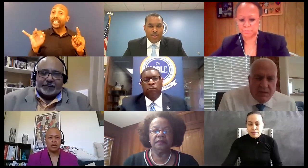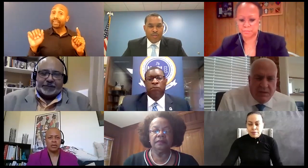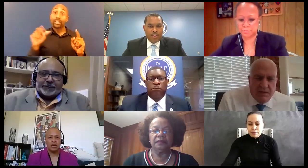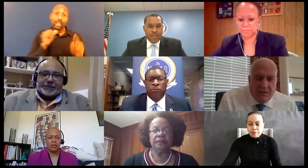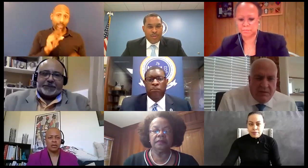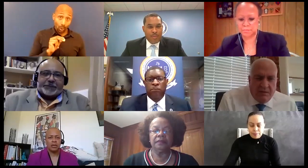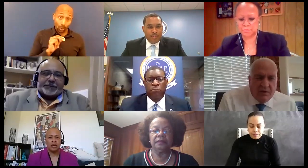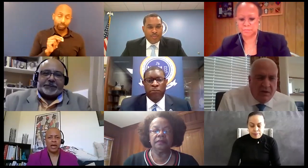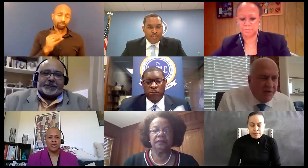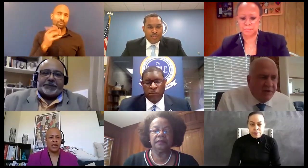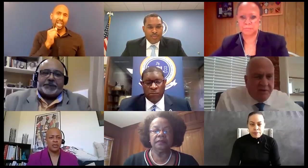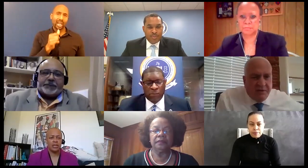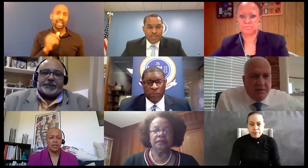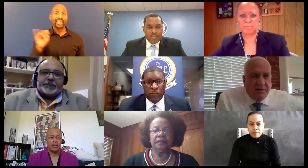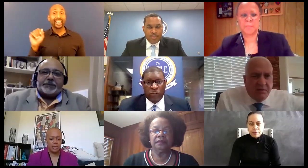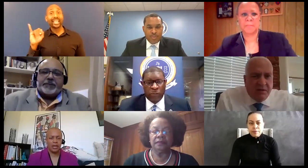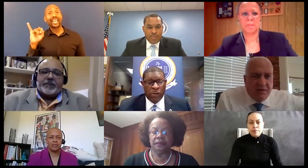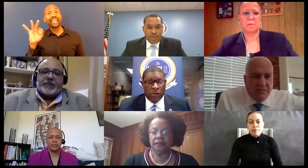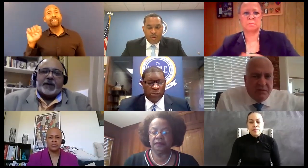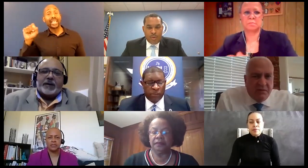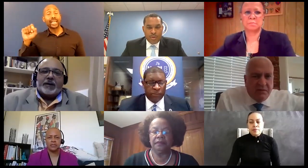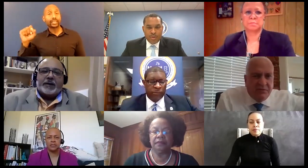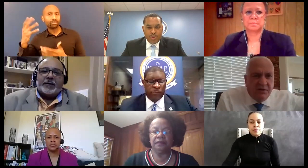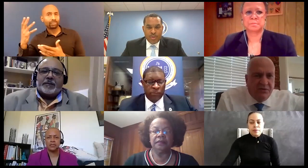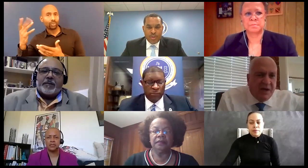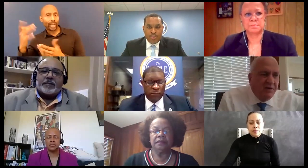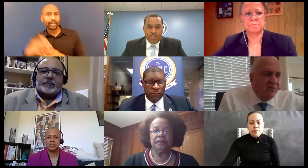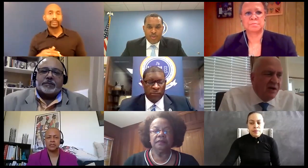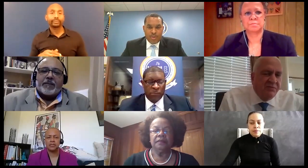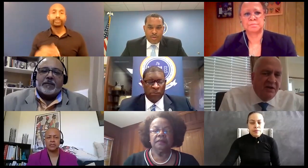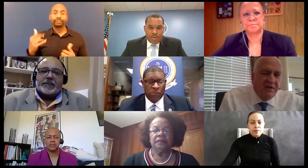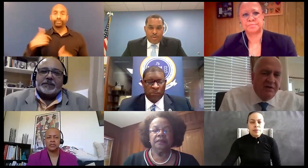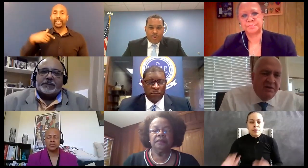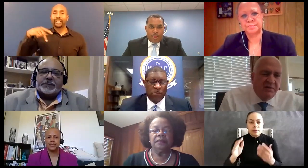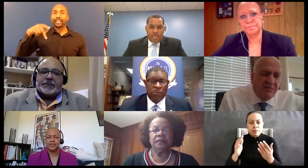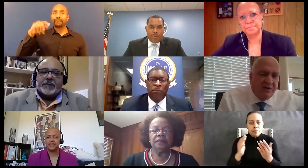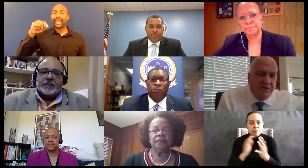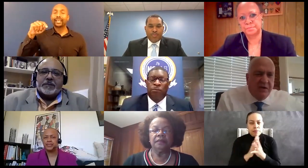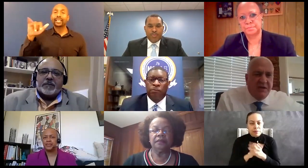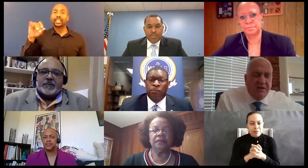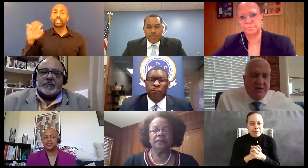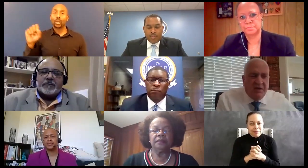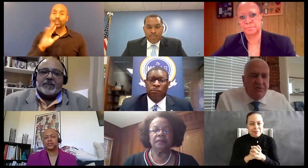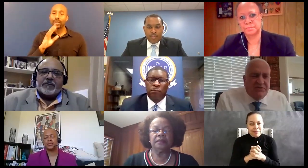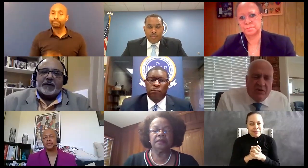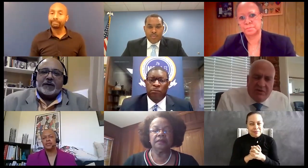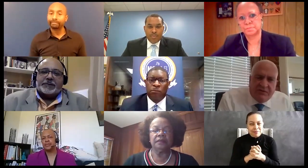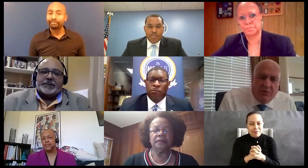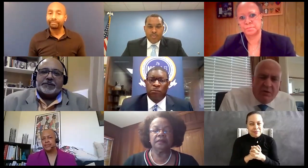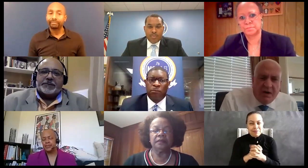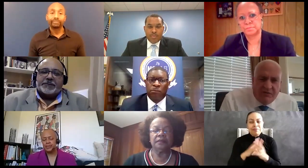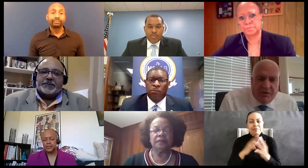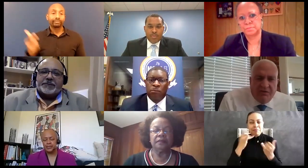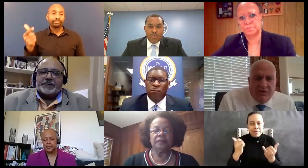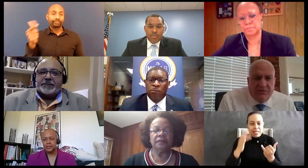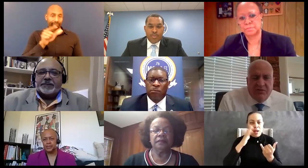think it's been effective so I'll take a go ahead this is Pat Yoz I'll take a uh if I could let me let me just tell you